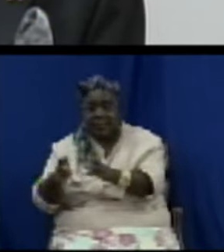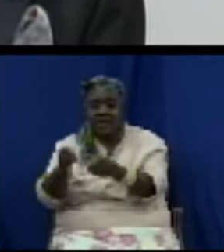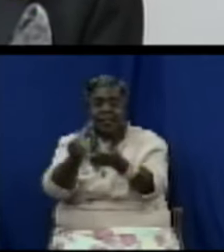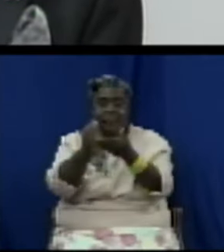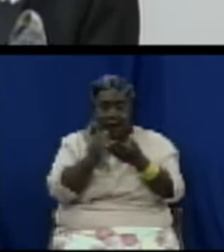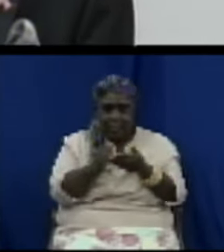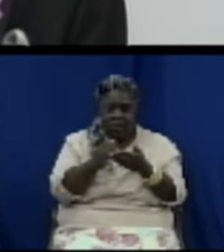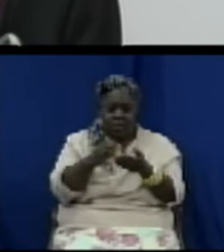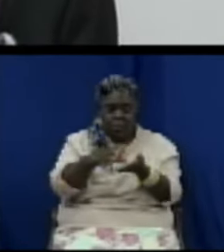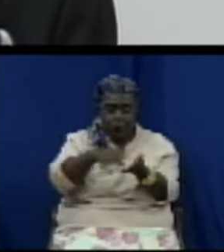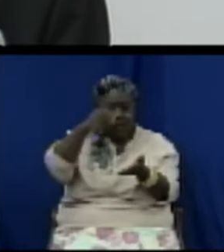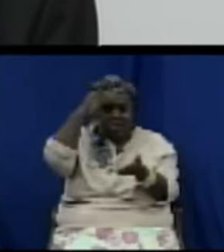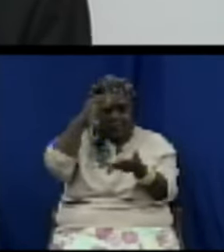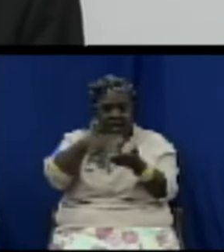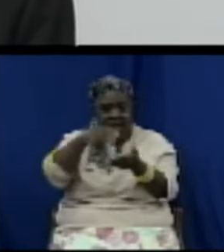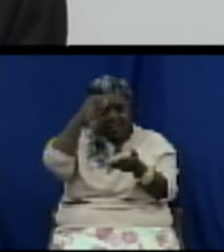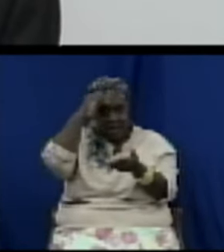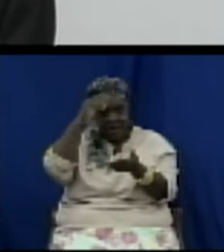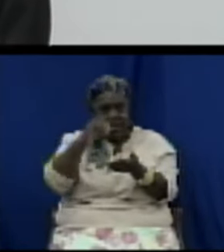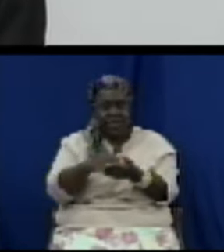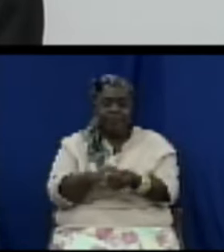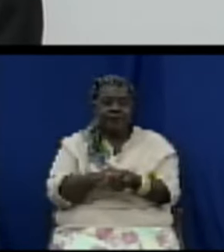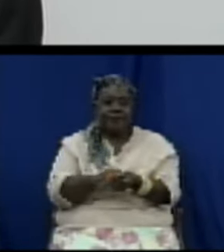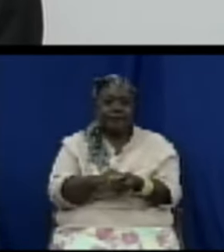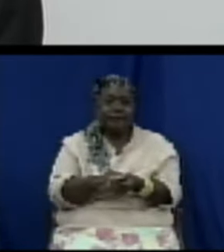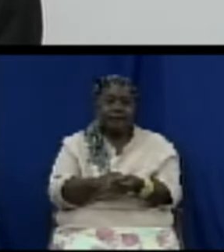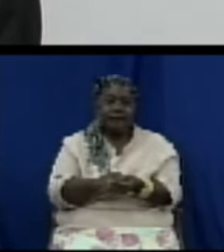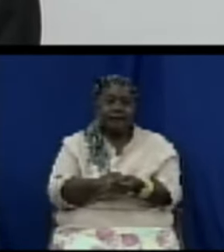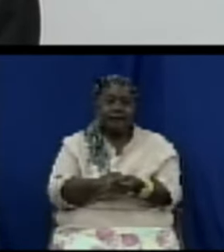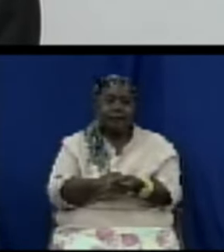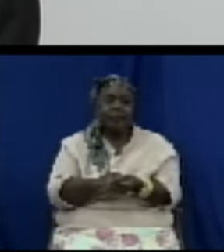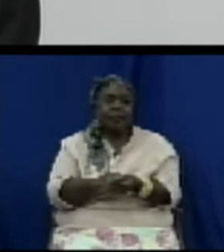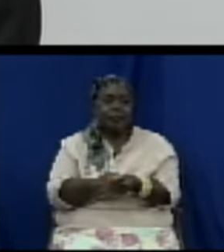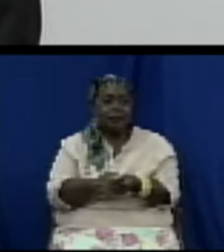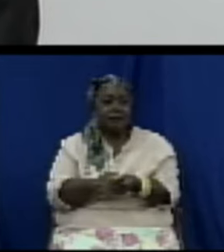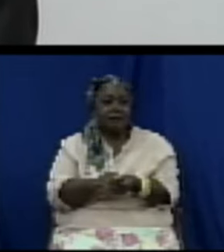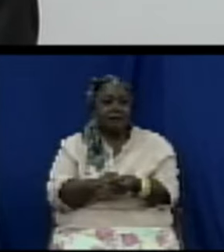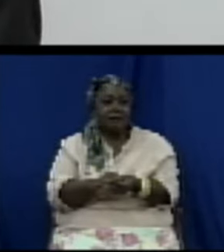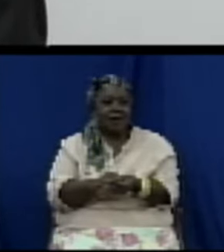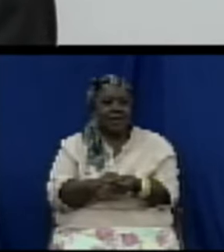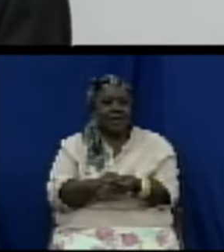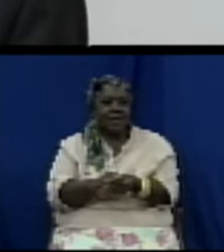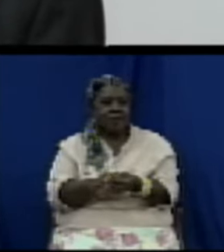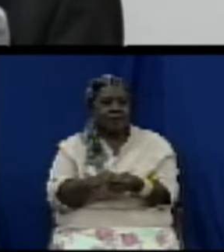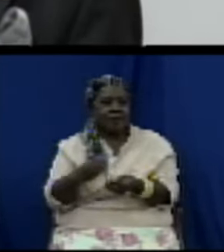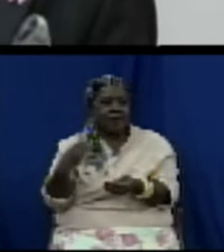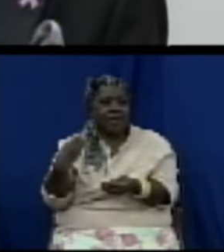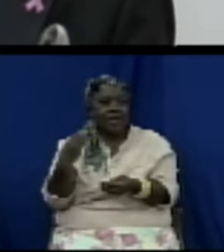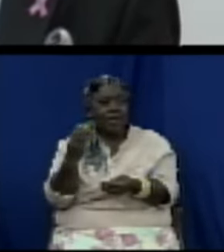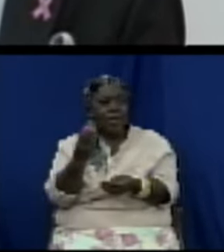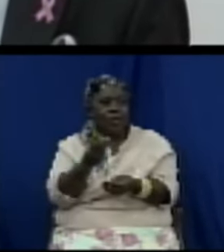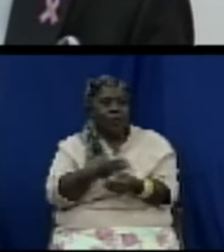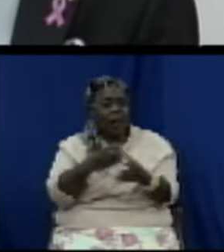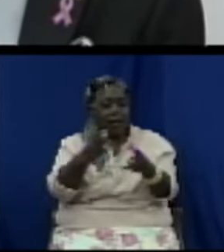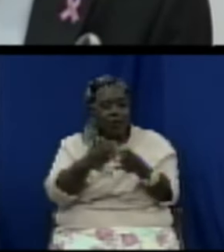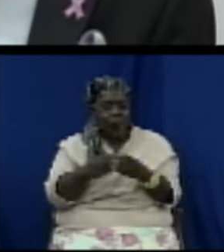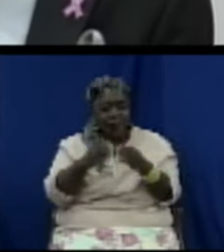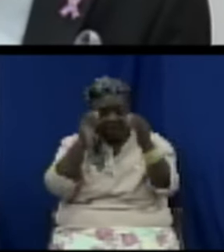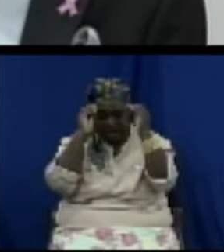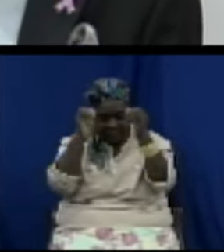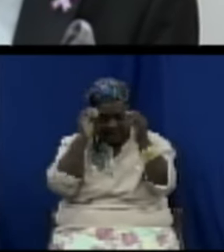it is in keeping with the mandate of educating the masses that in 2023